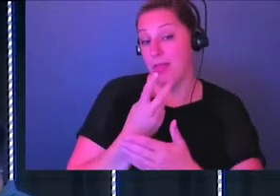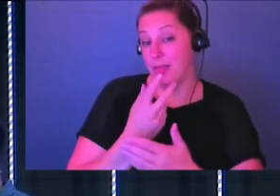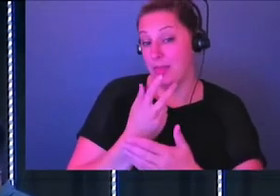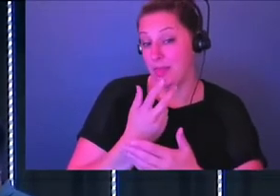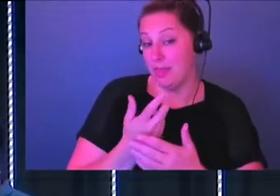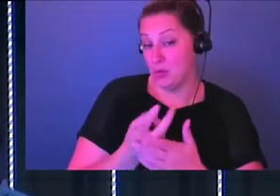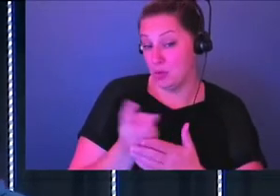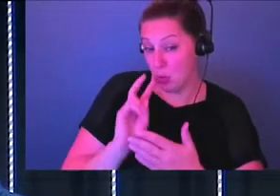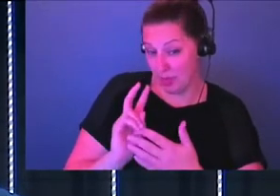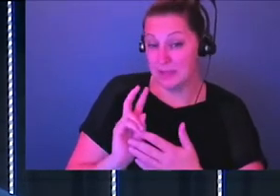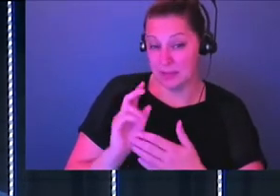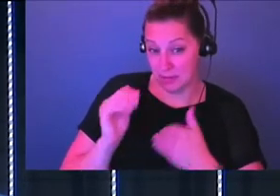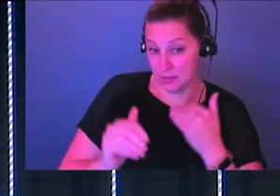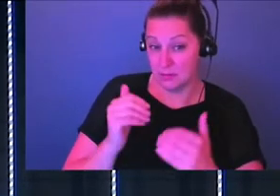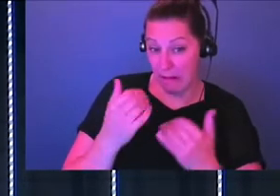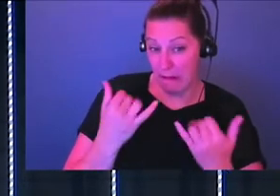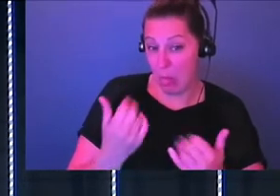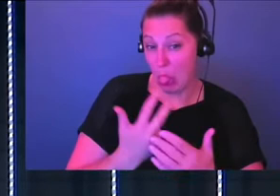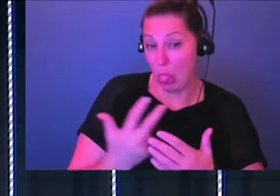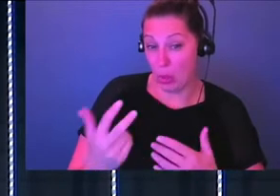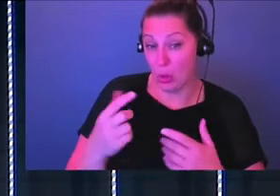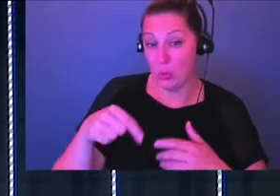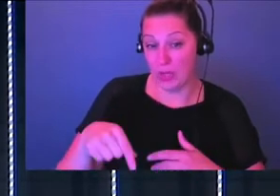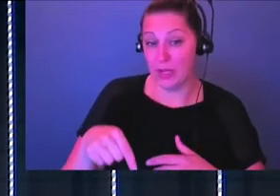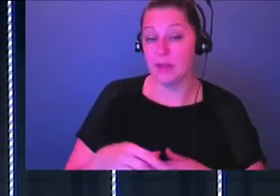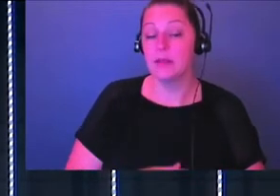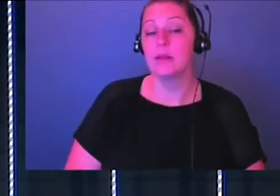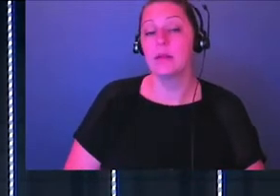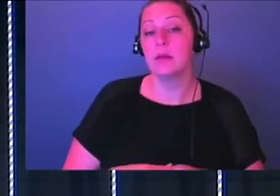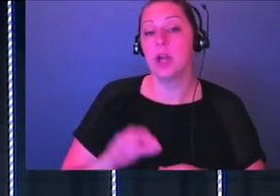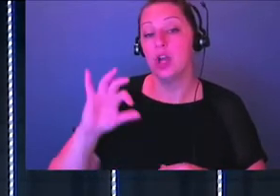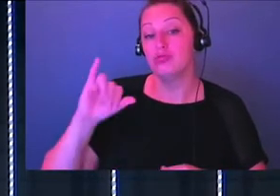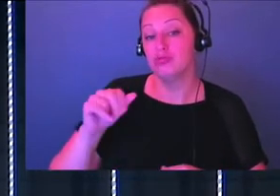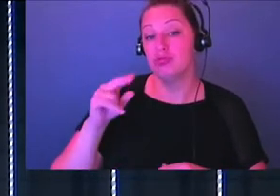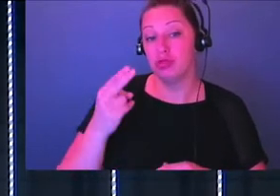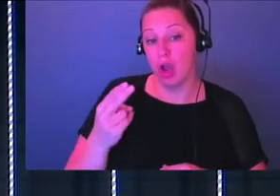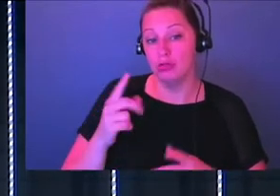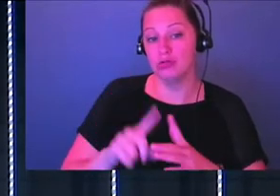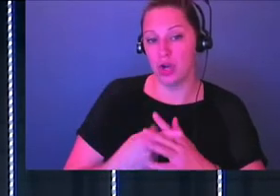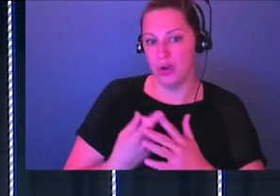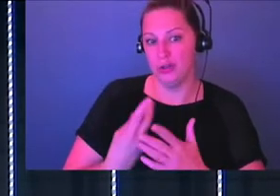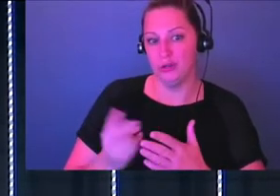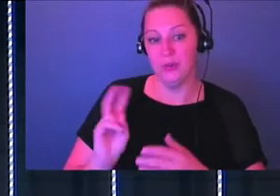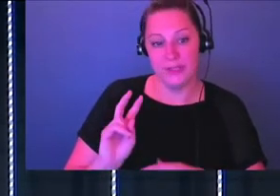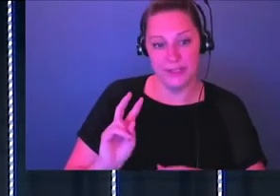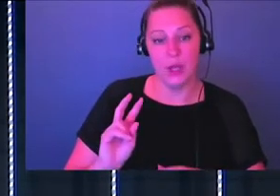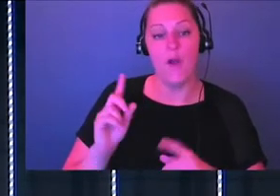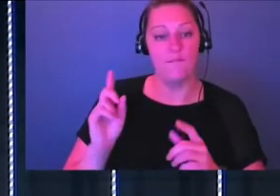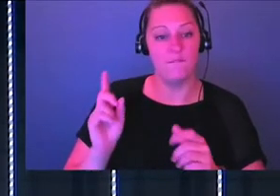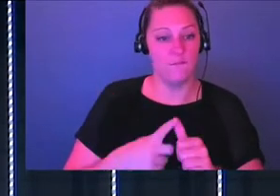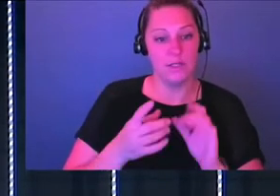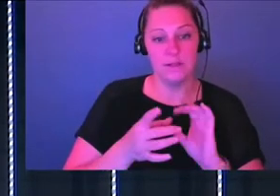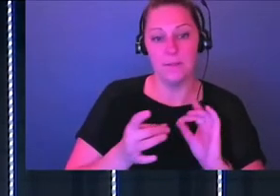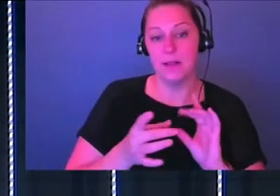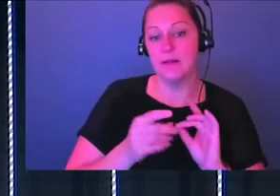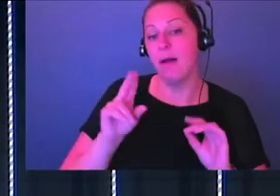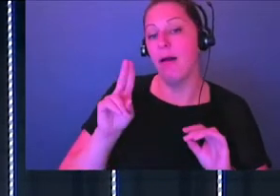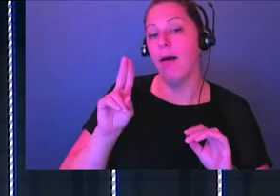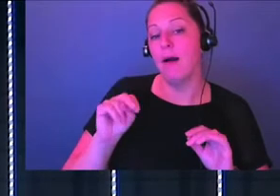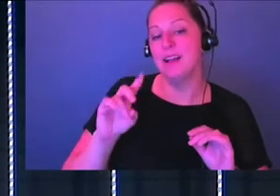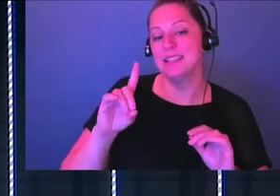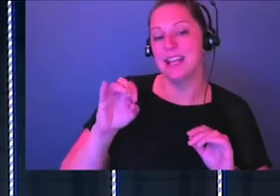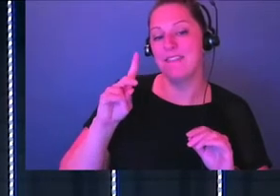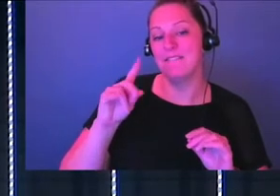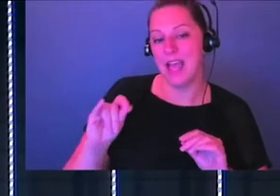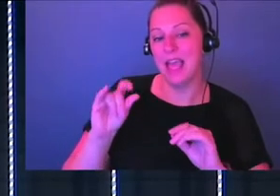week of this series. And a couple weeks ago, Josh started this, and the title of the first message was Undignified Praise.